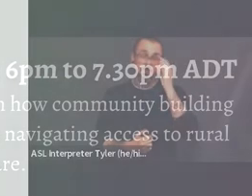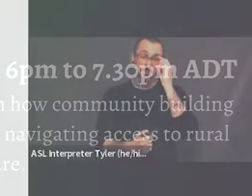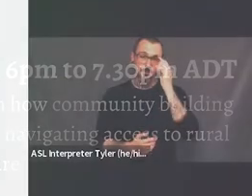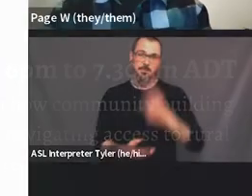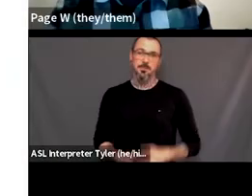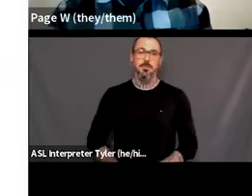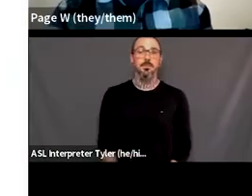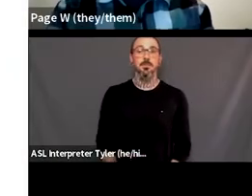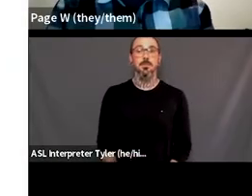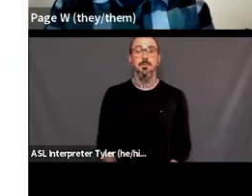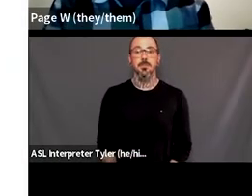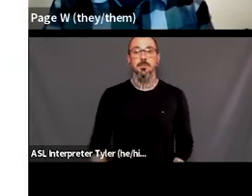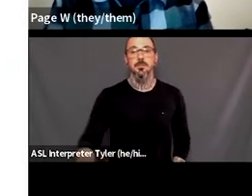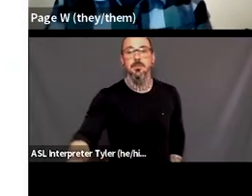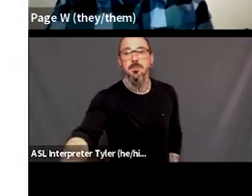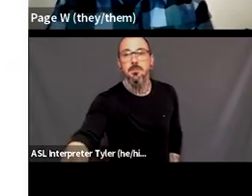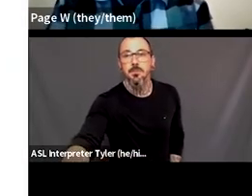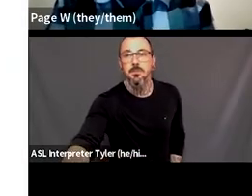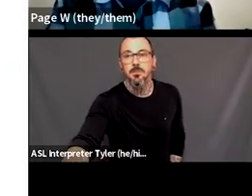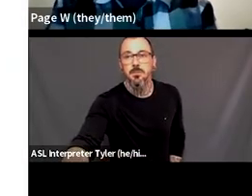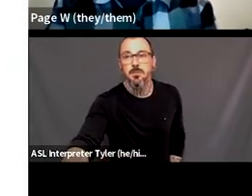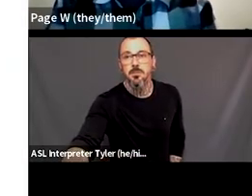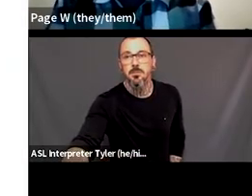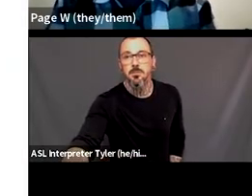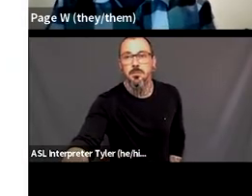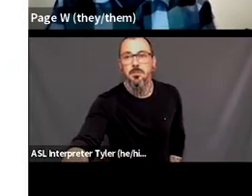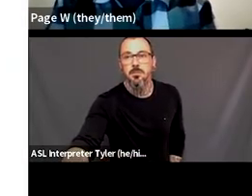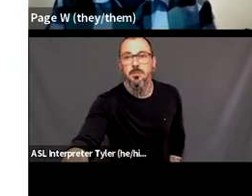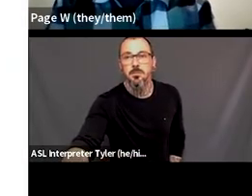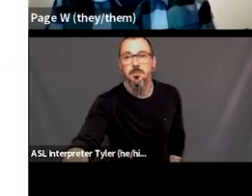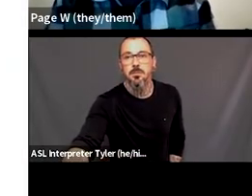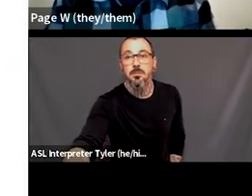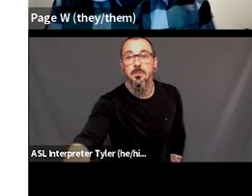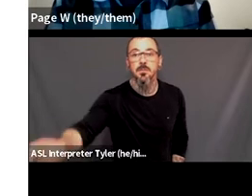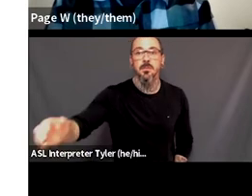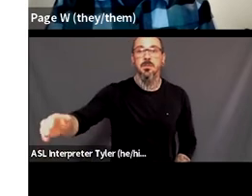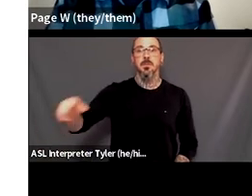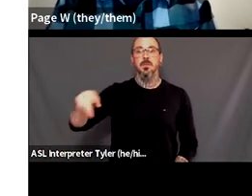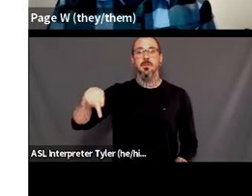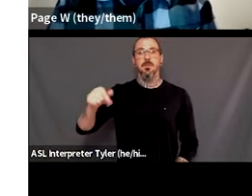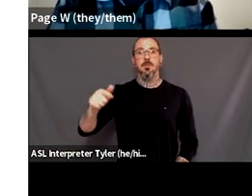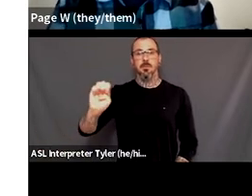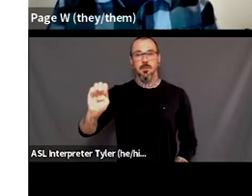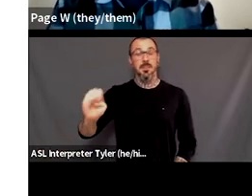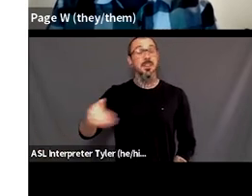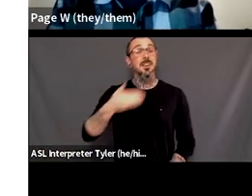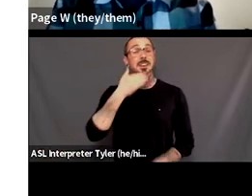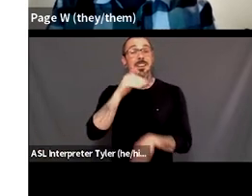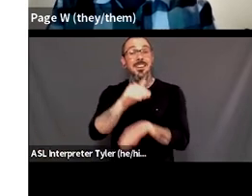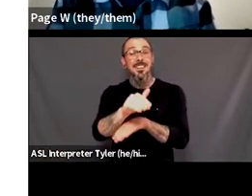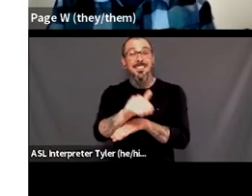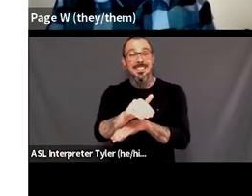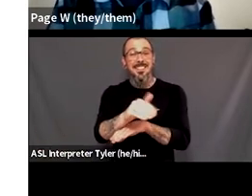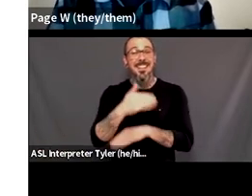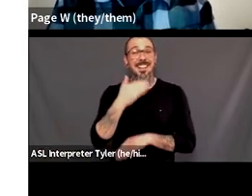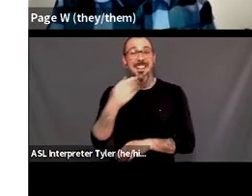okay good evening everybody thank you very much for joining us uh this evening we have a few